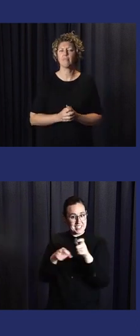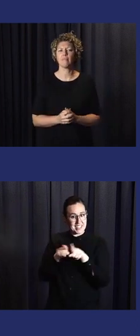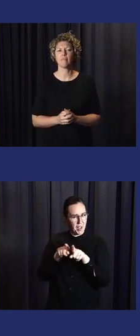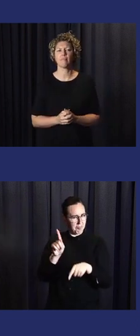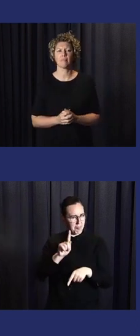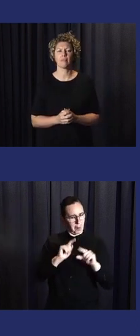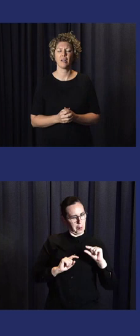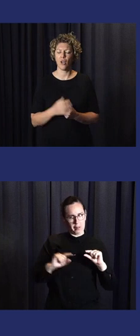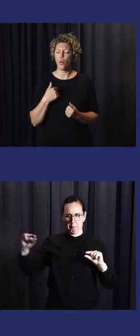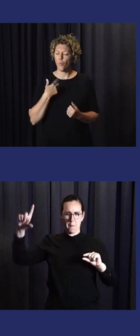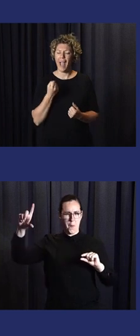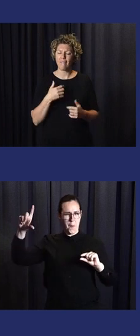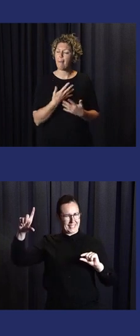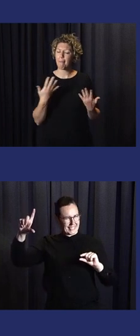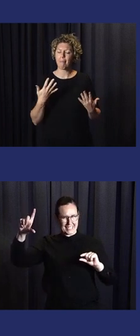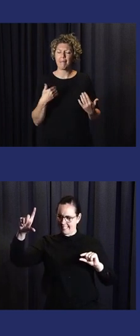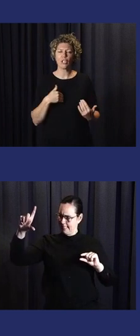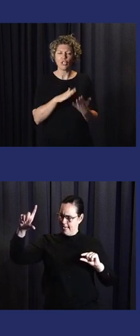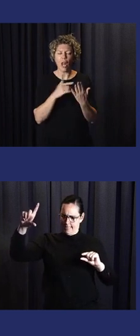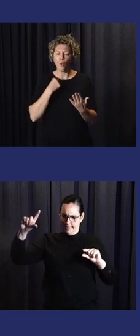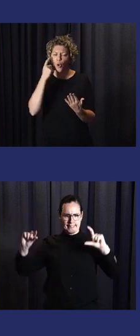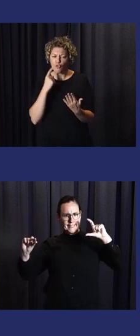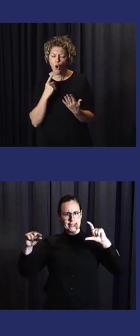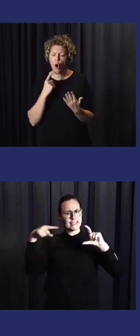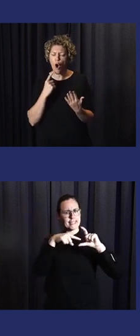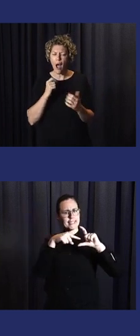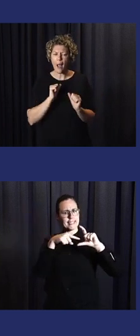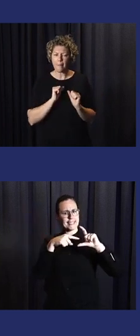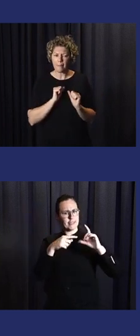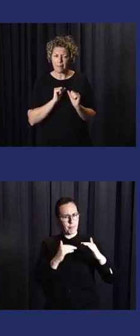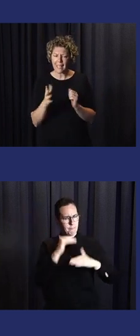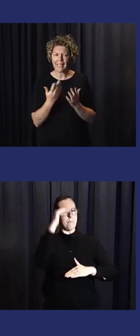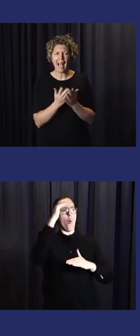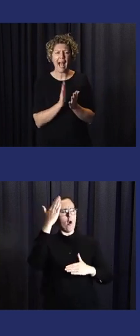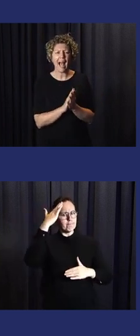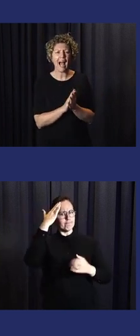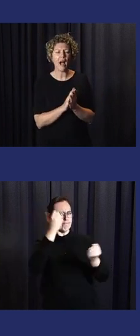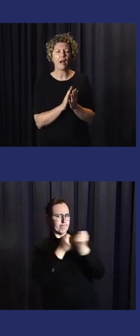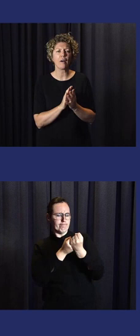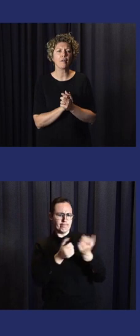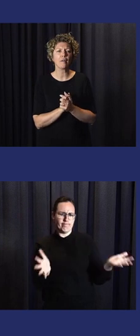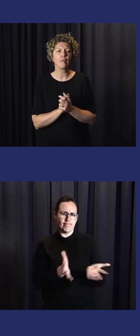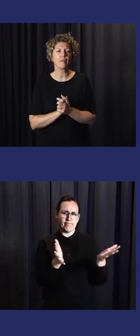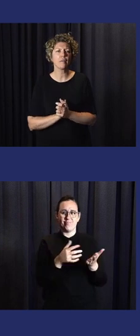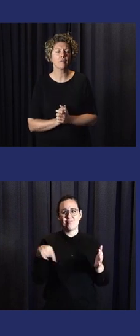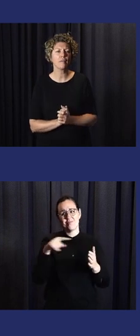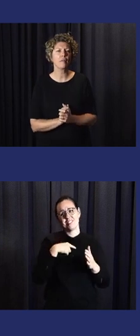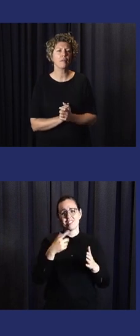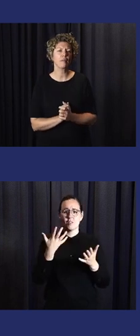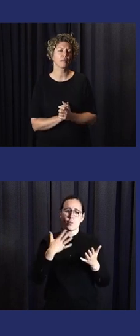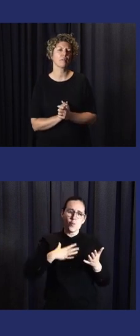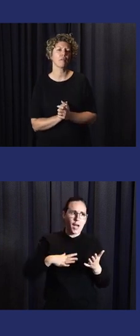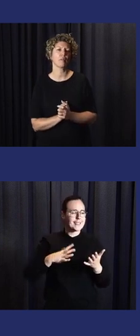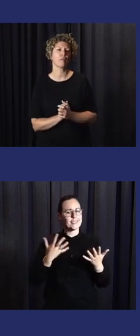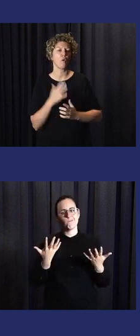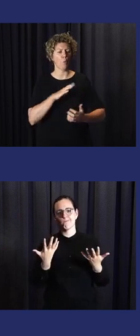So this is one of our challenge. We now try